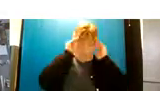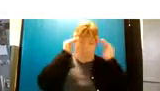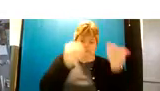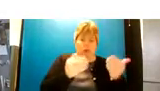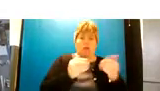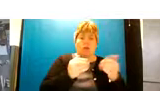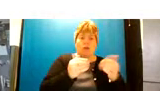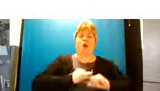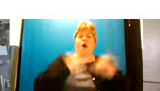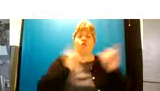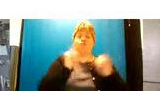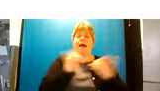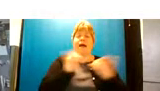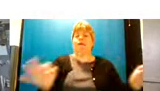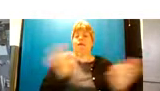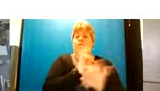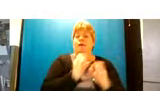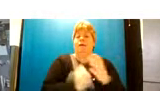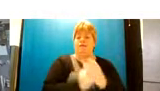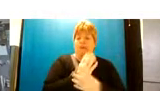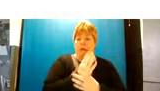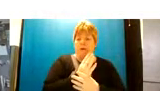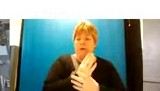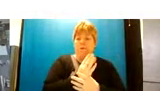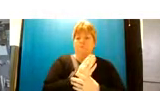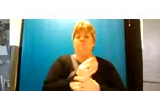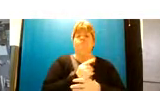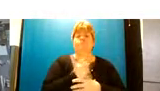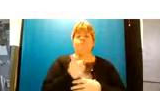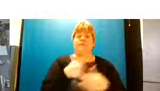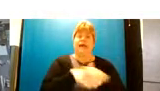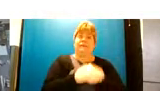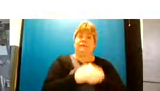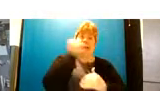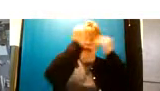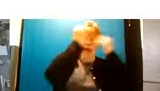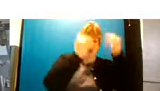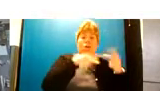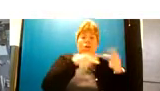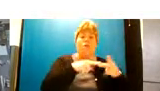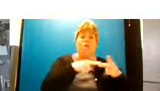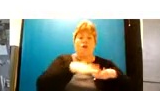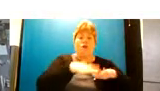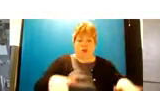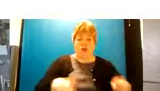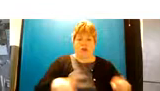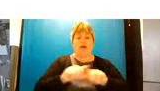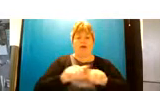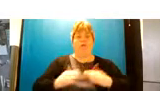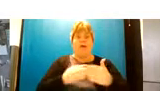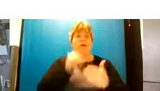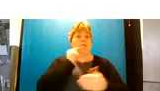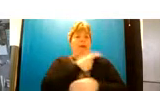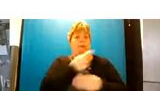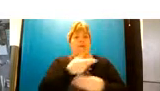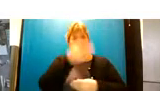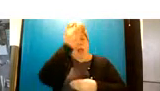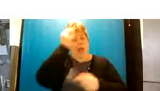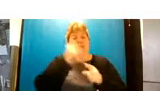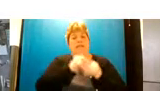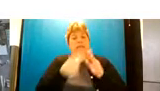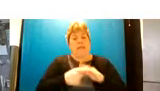alternative developments and obviously that across adults children and services for people with a learning disability and autism